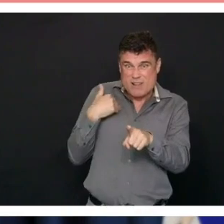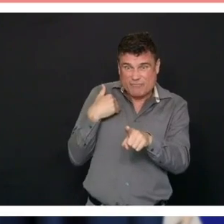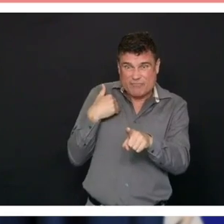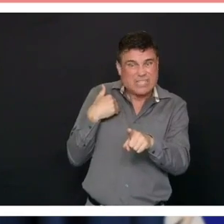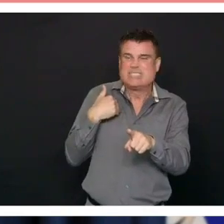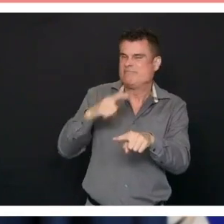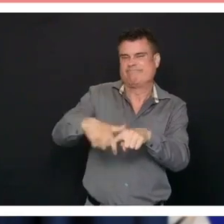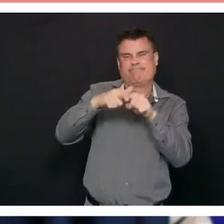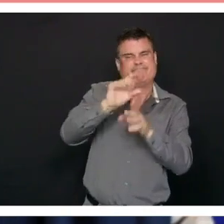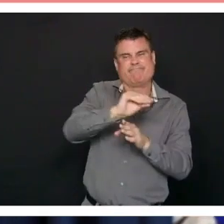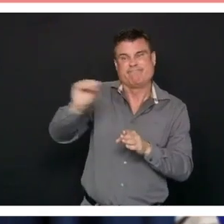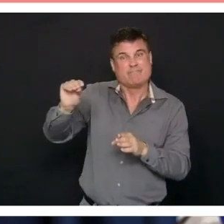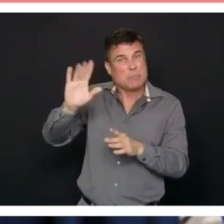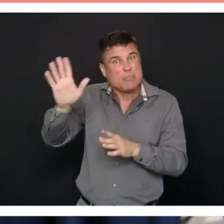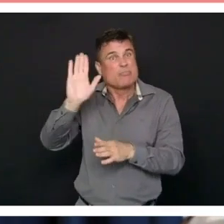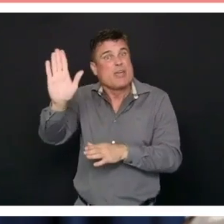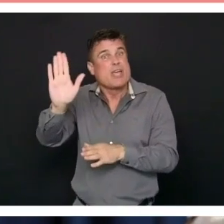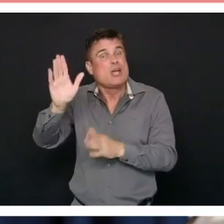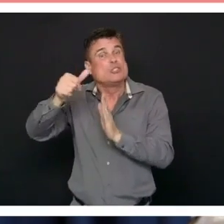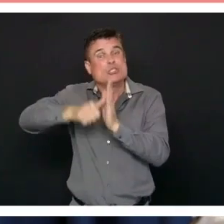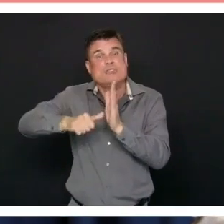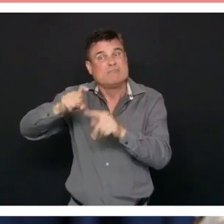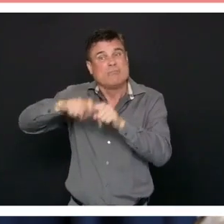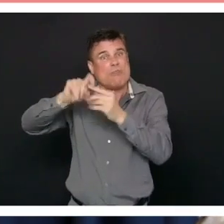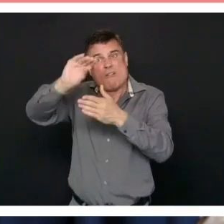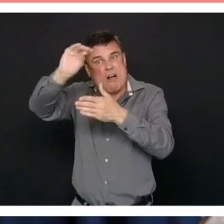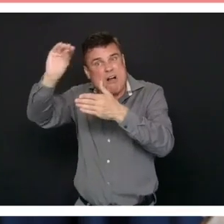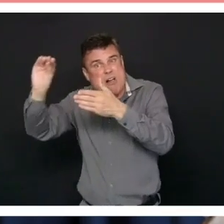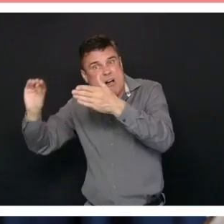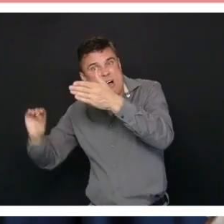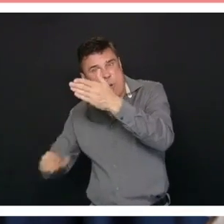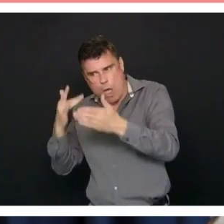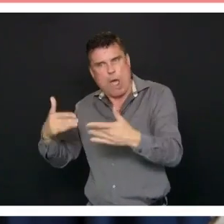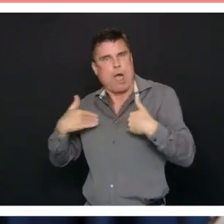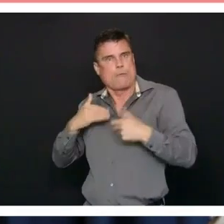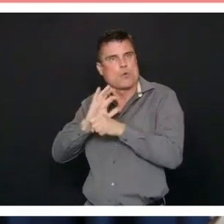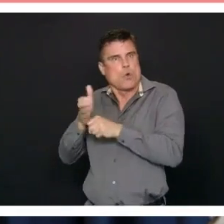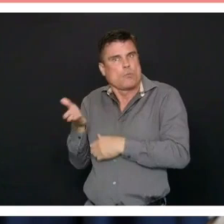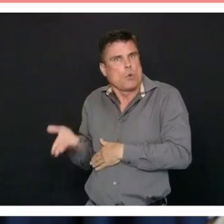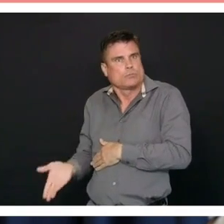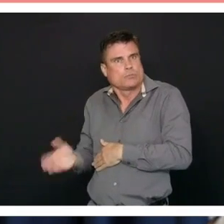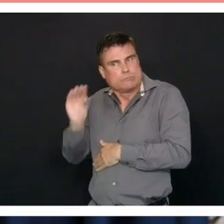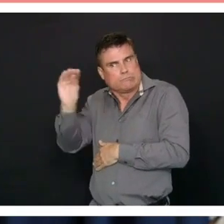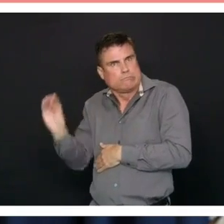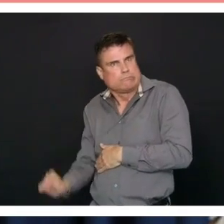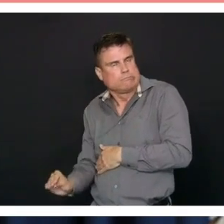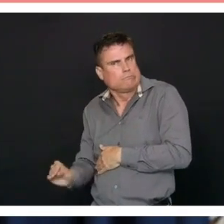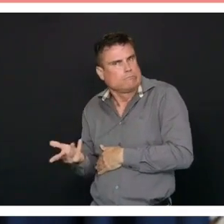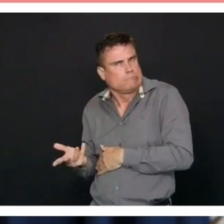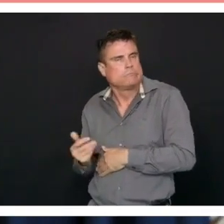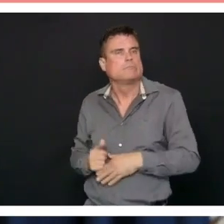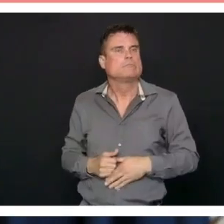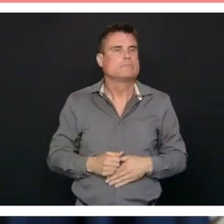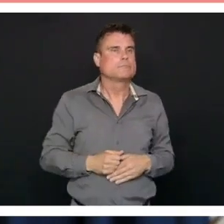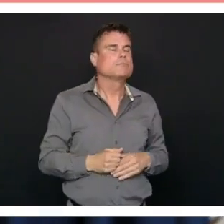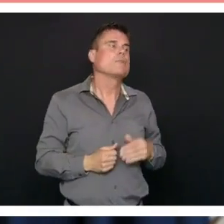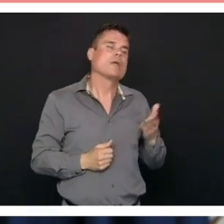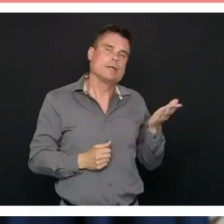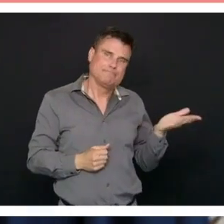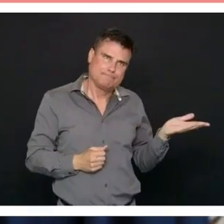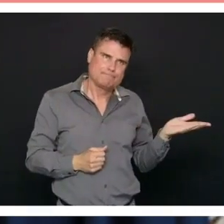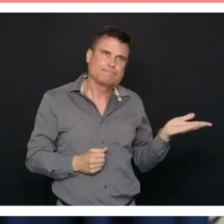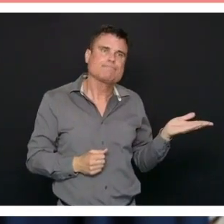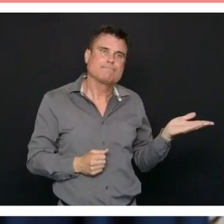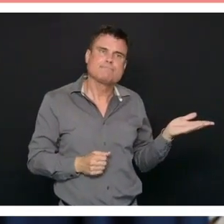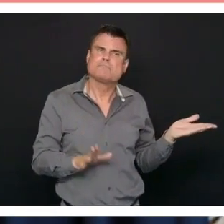surgery? I think this is a common occurrence all the time even before COVID-19 that people have to be well